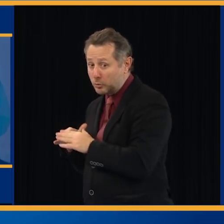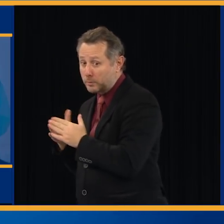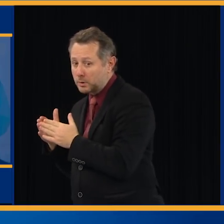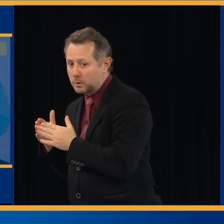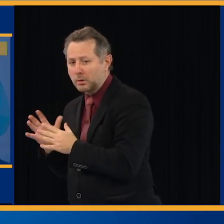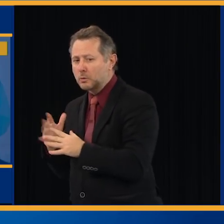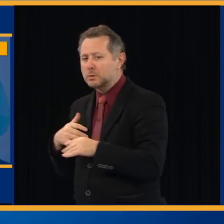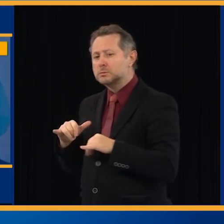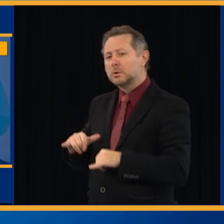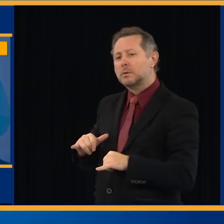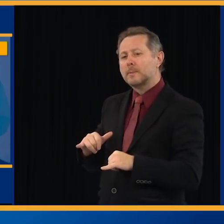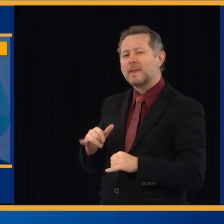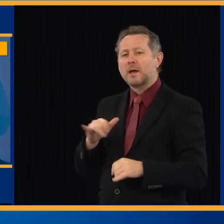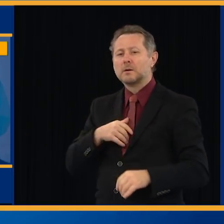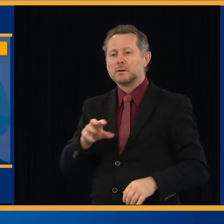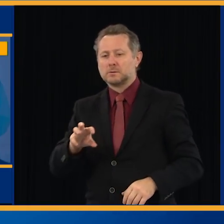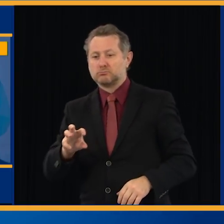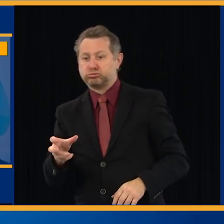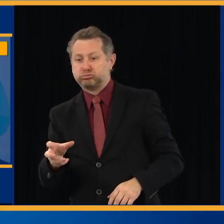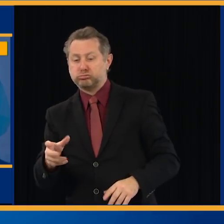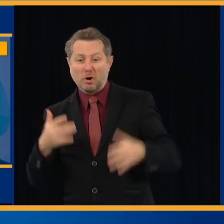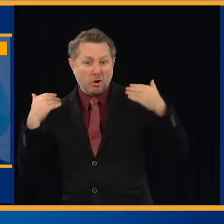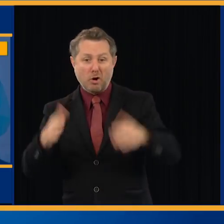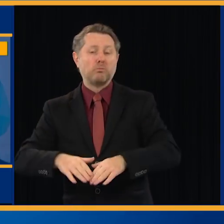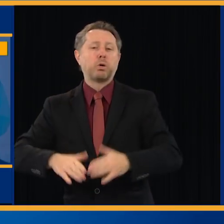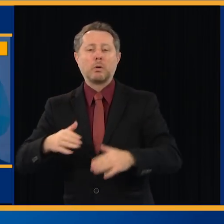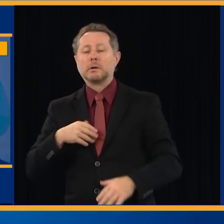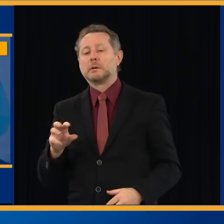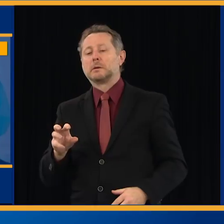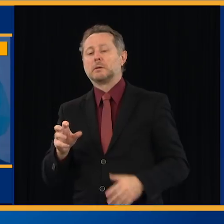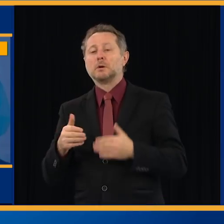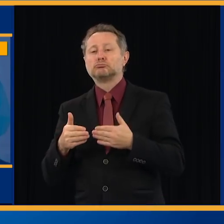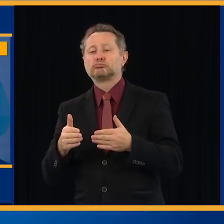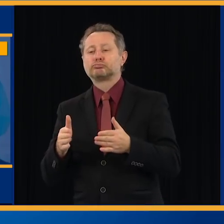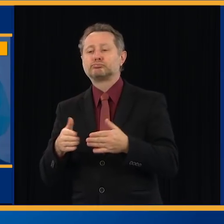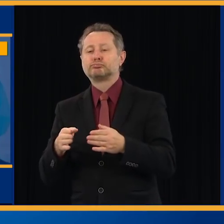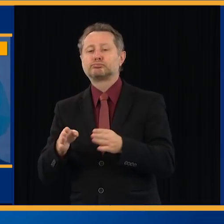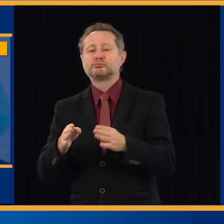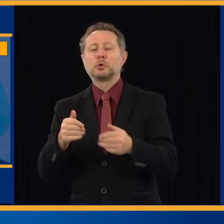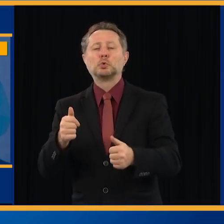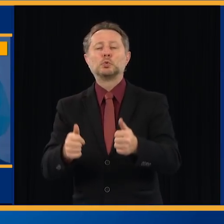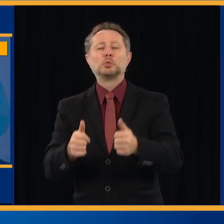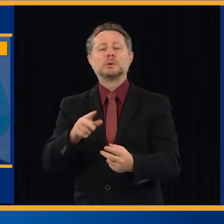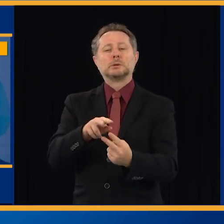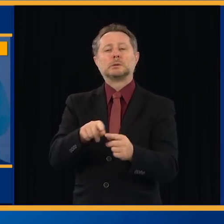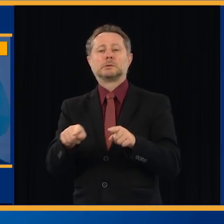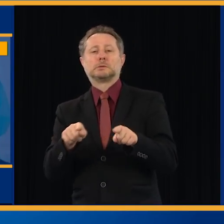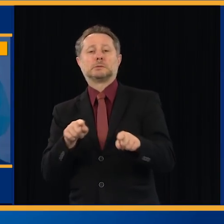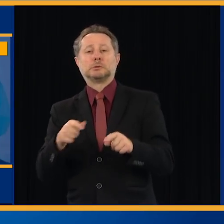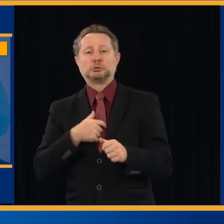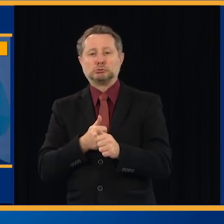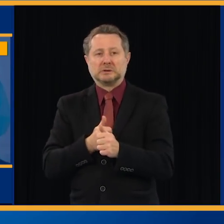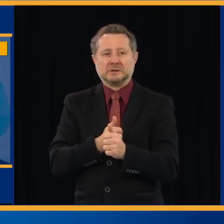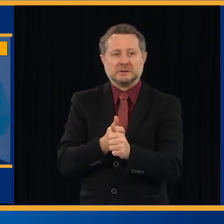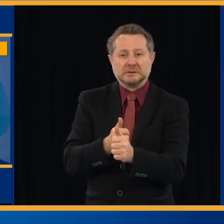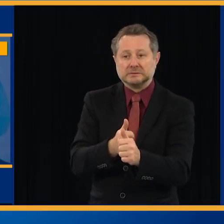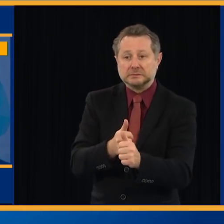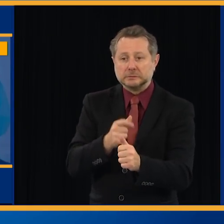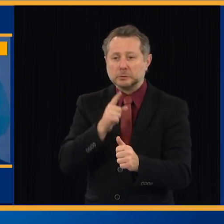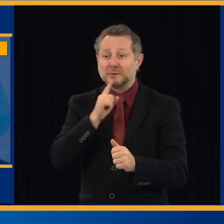trace. When you get a positive, you talk to that person and